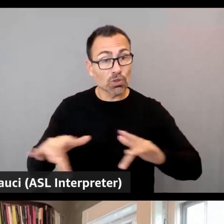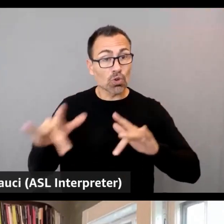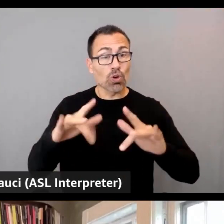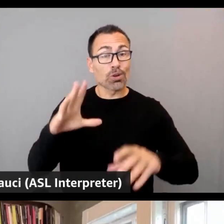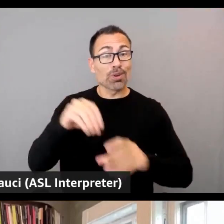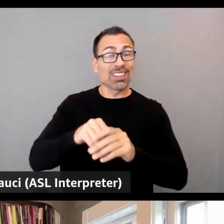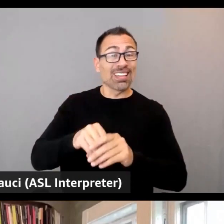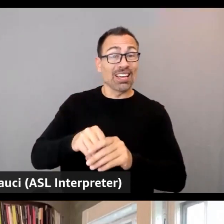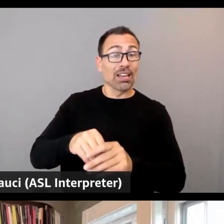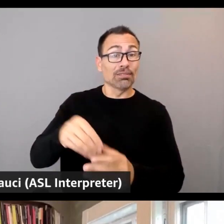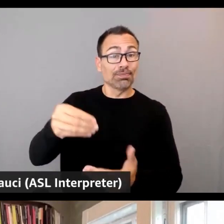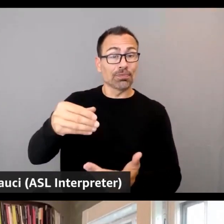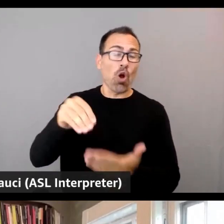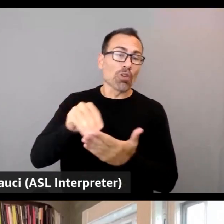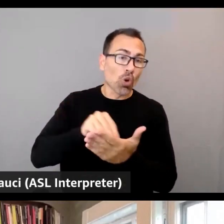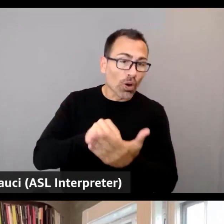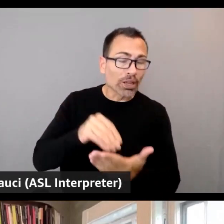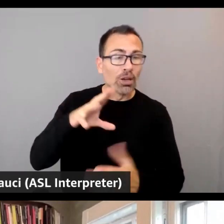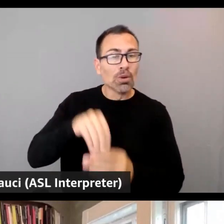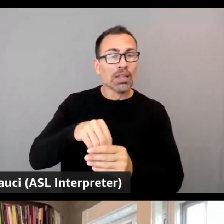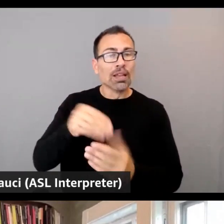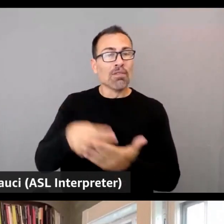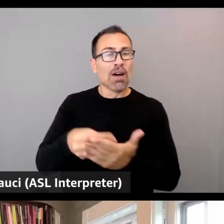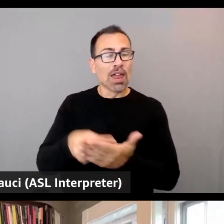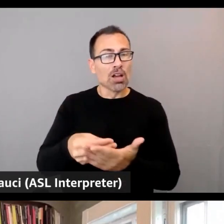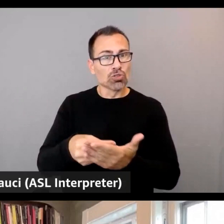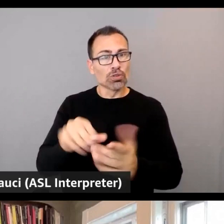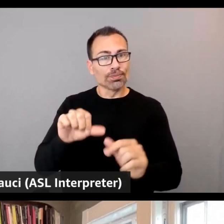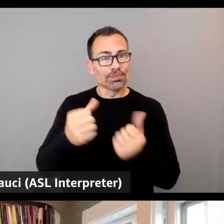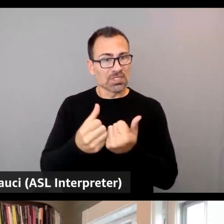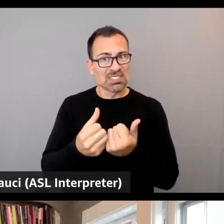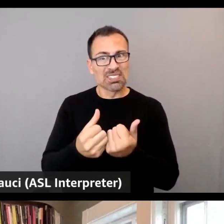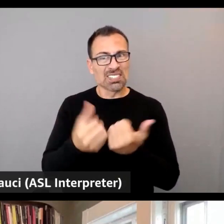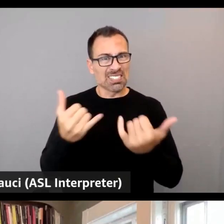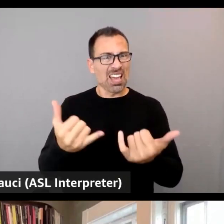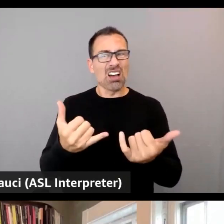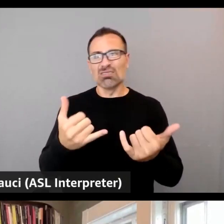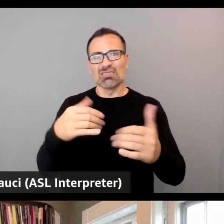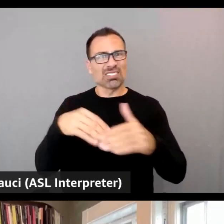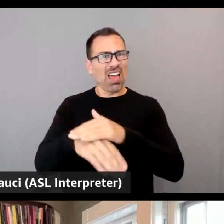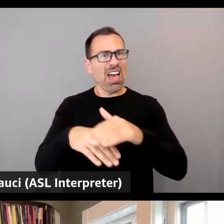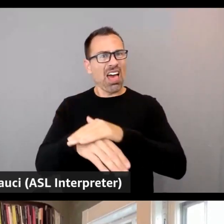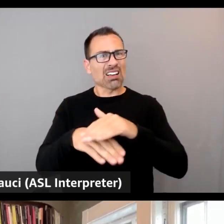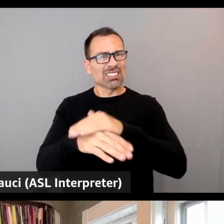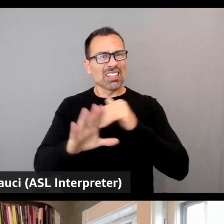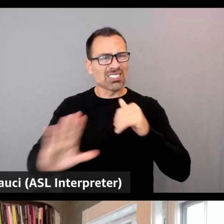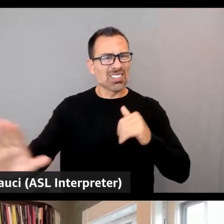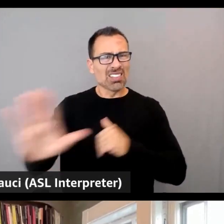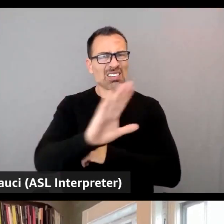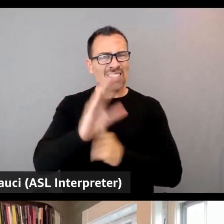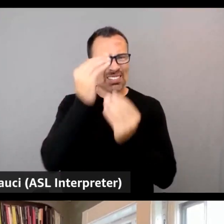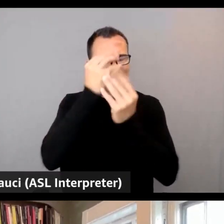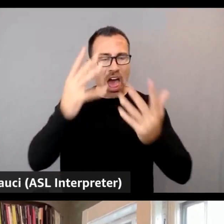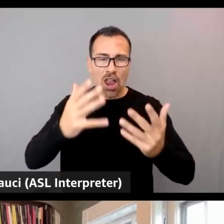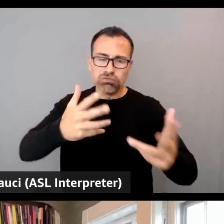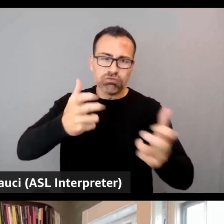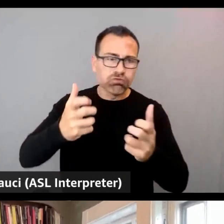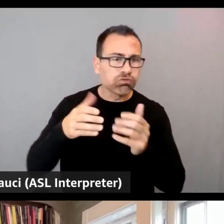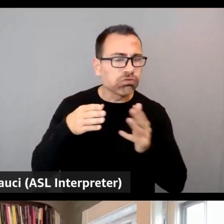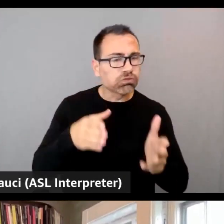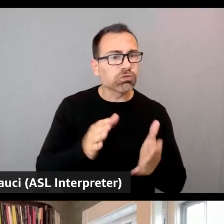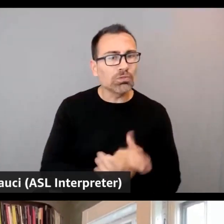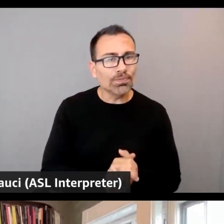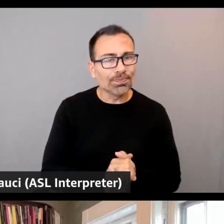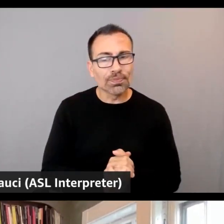really accessing all the wealth of knowledge of that company in a much faster way. So you're enabling everyone to